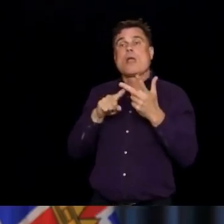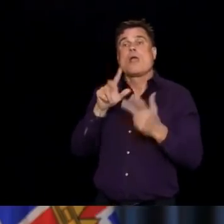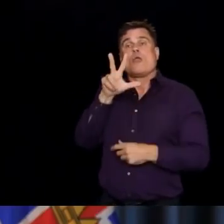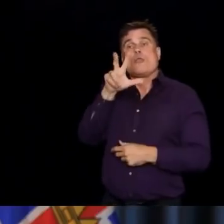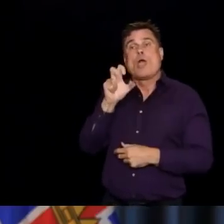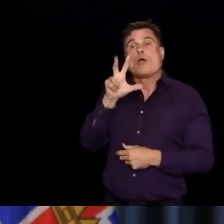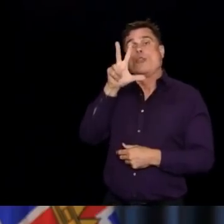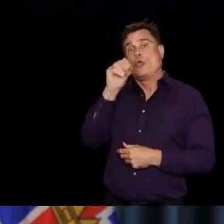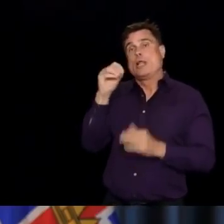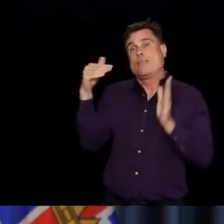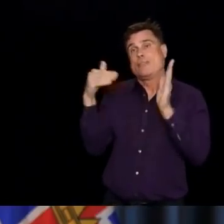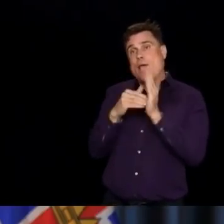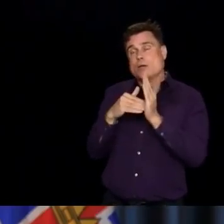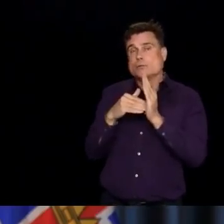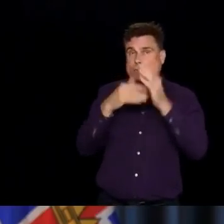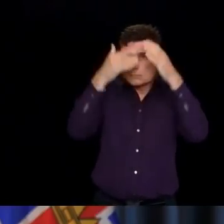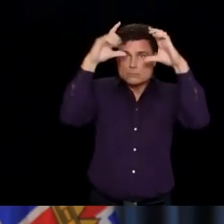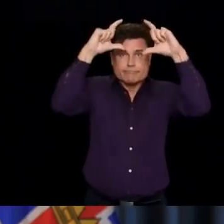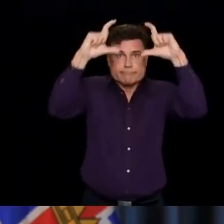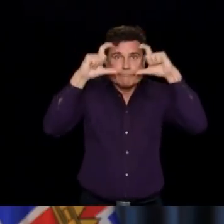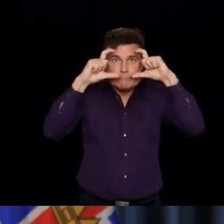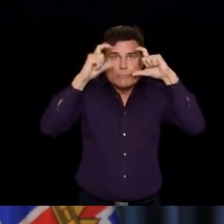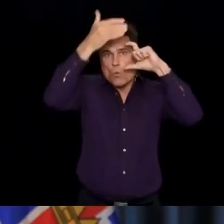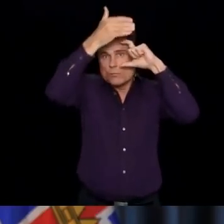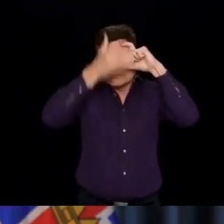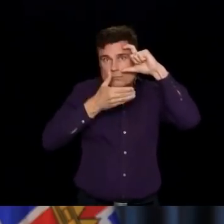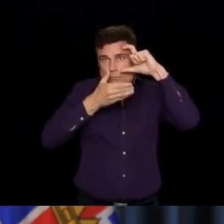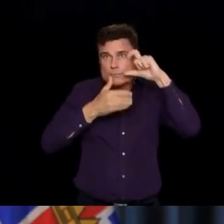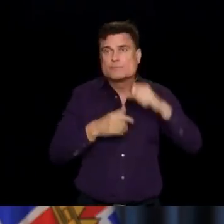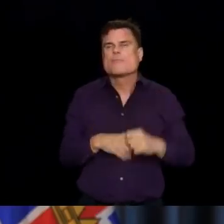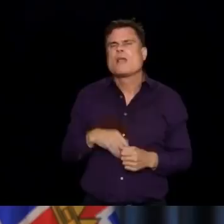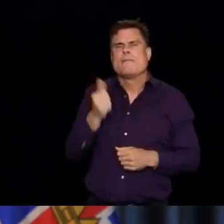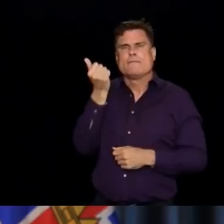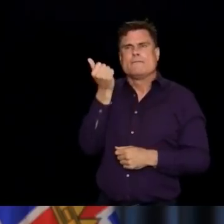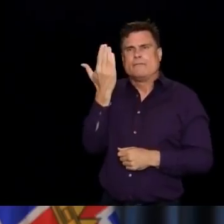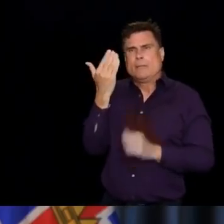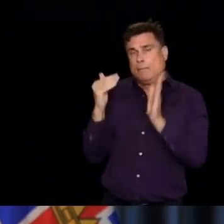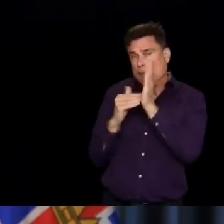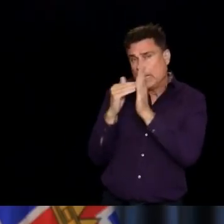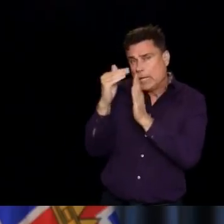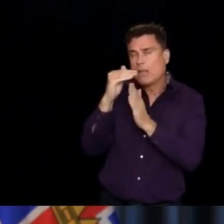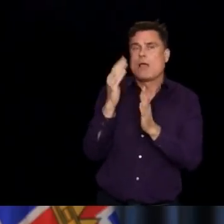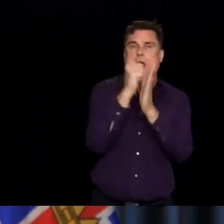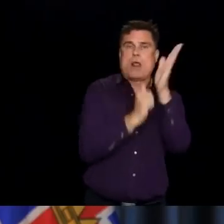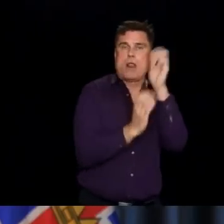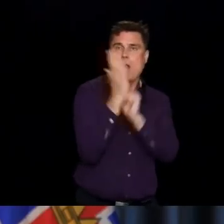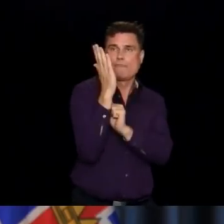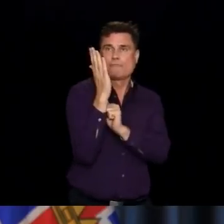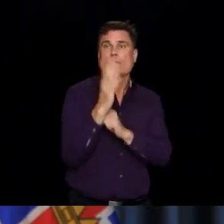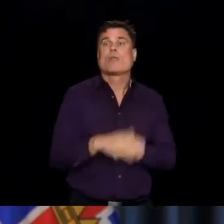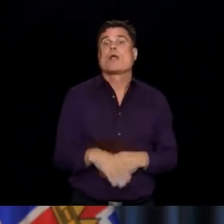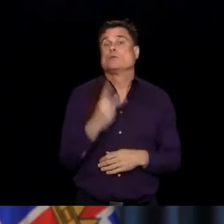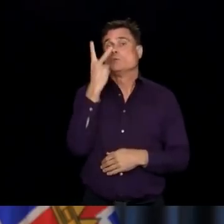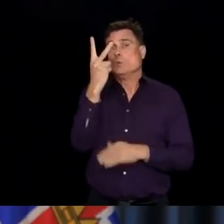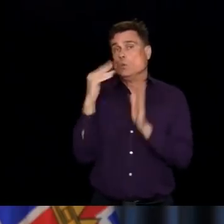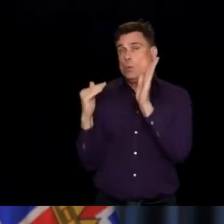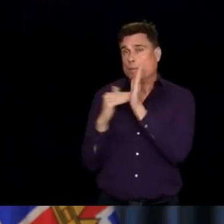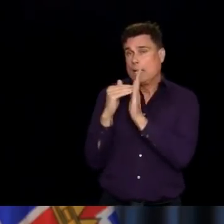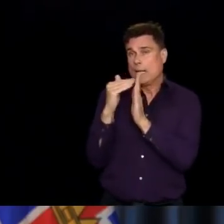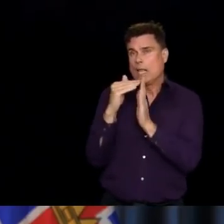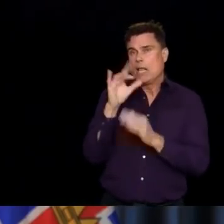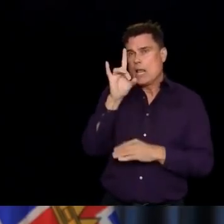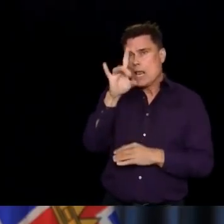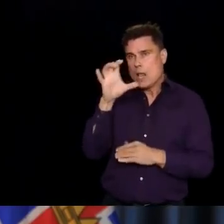of eye protection, almost 50 million pairs of gloves, and over 2,825,000 gowns.